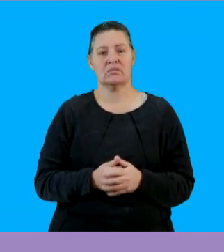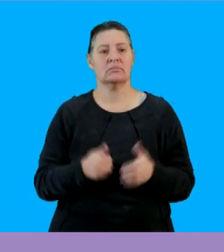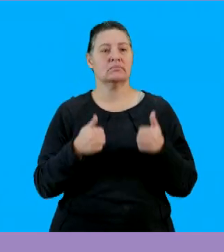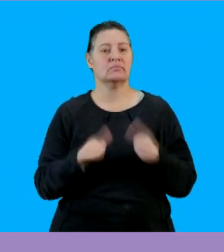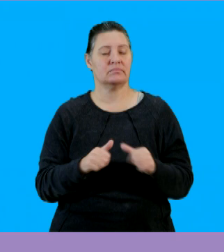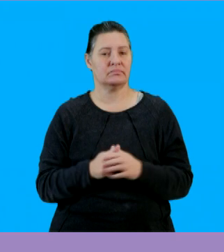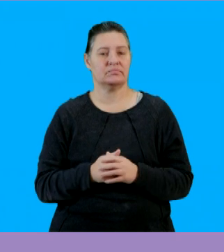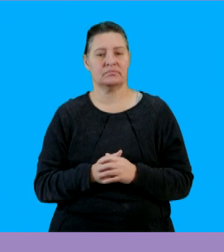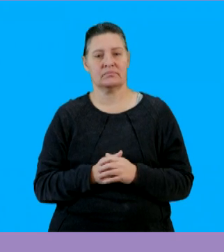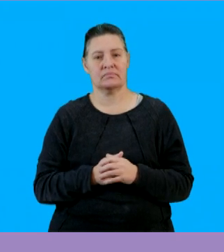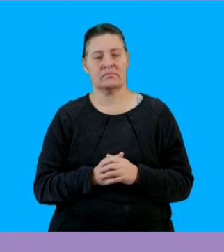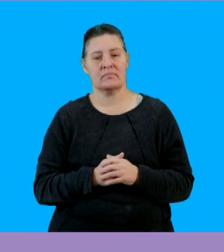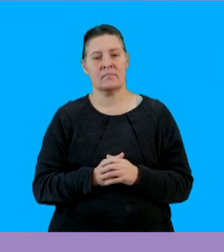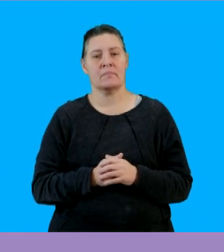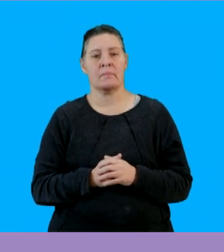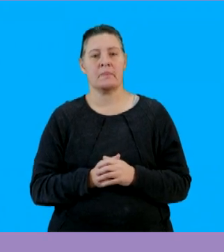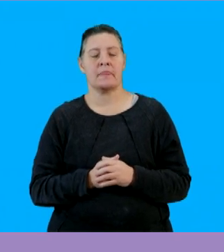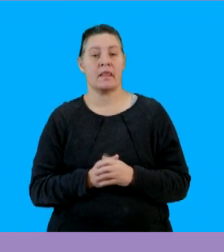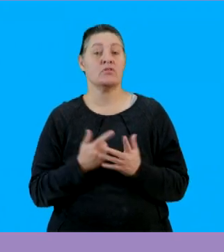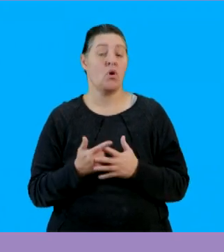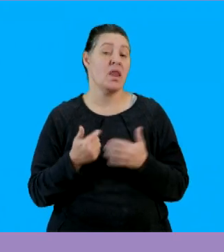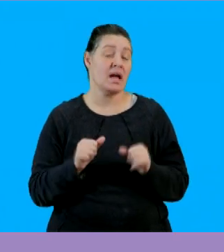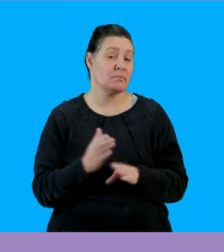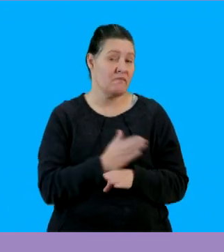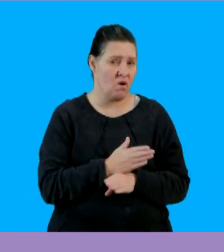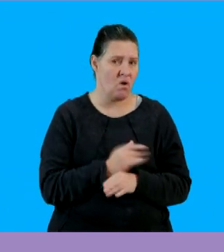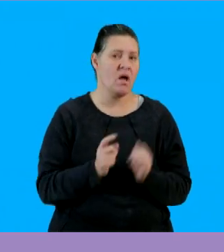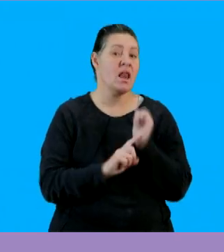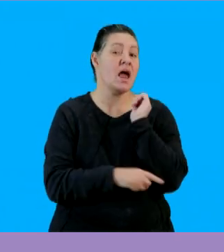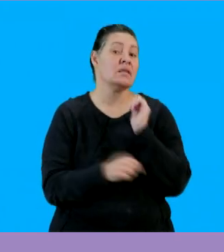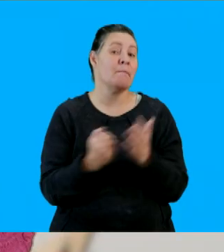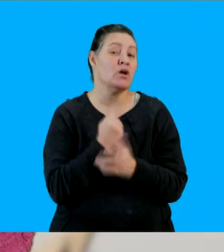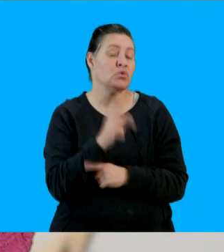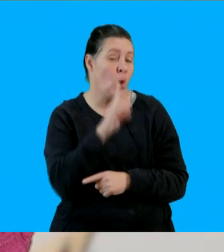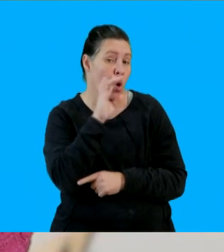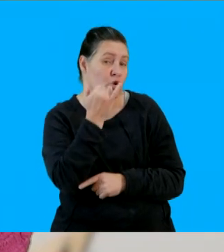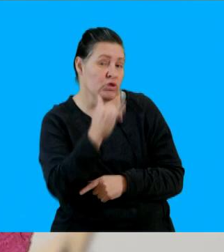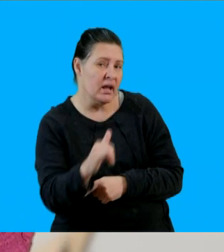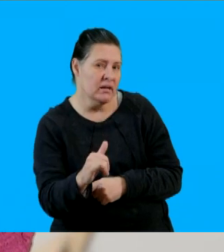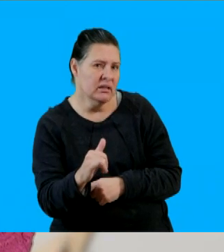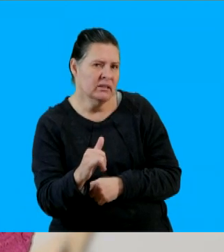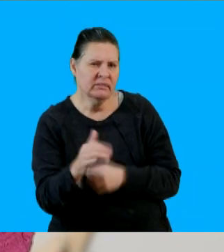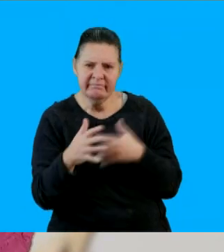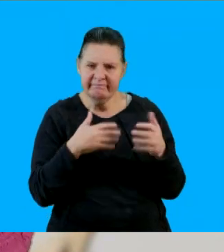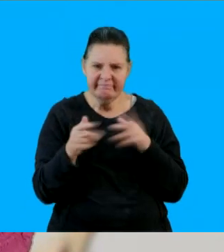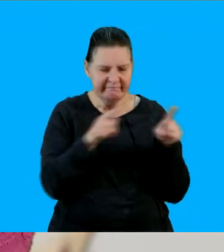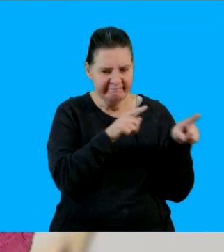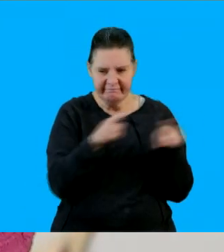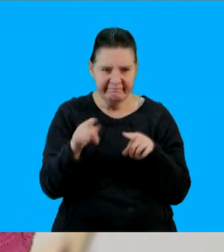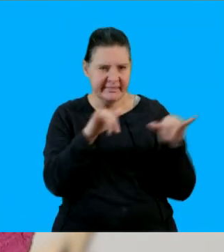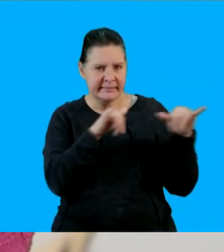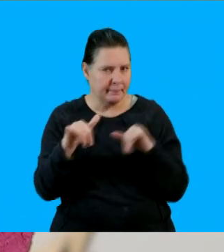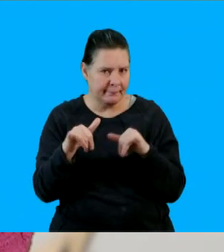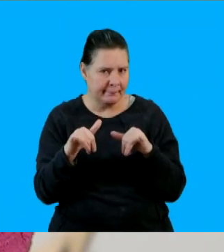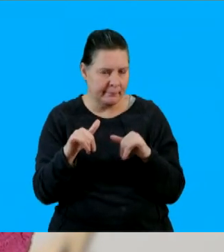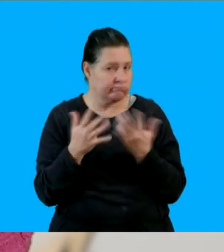let's go on to the next one and before we can move on to the next one actually the last thing you need to do is to check if there are any